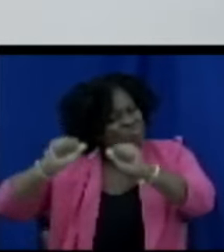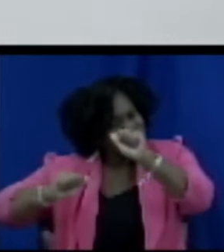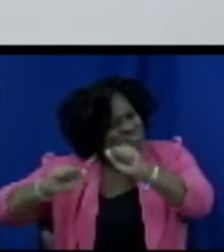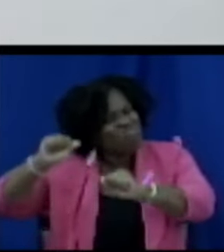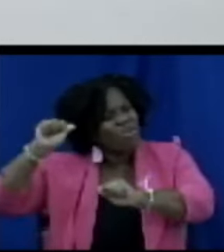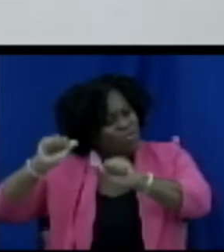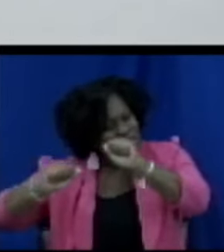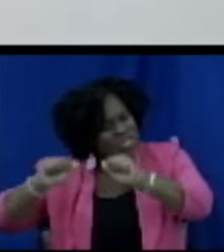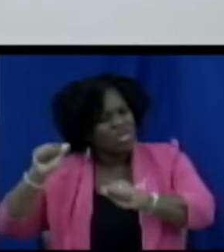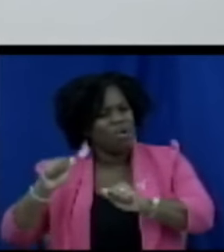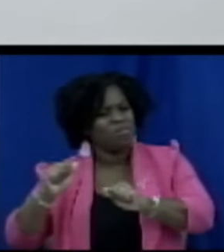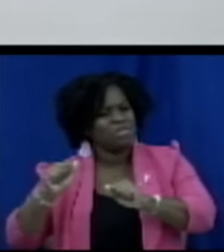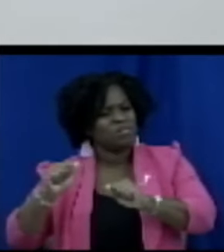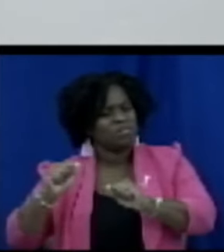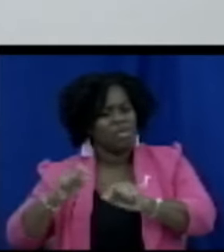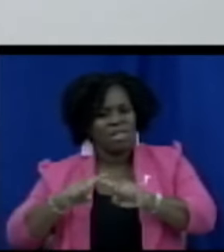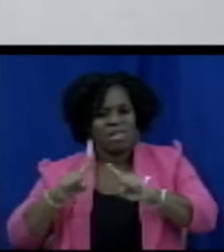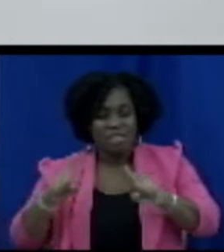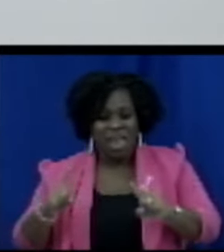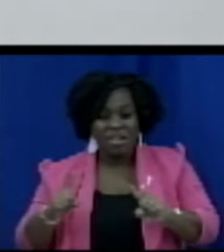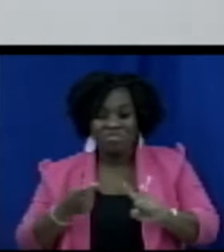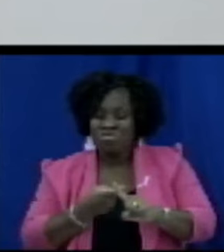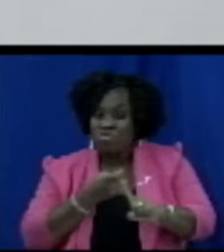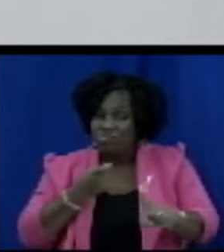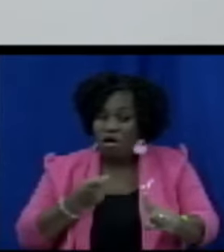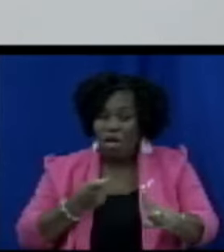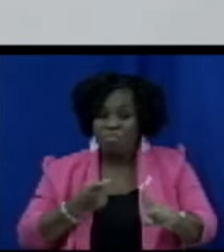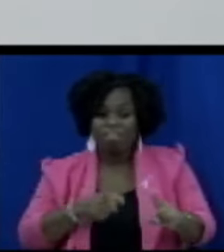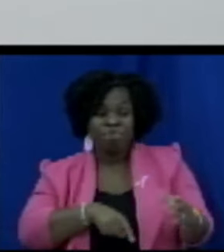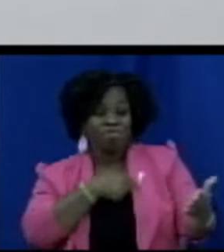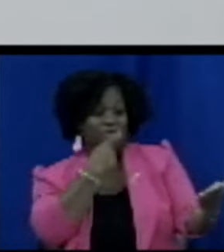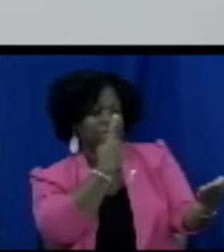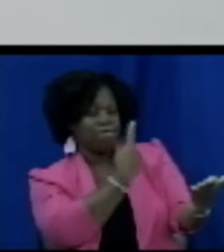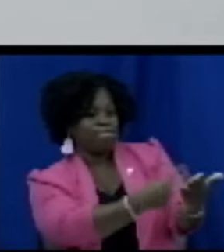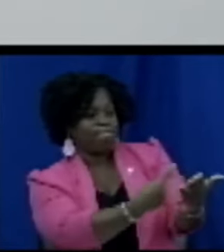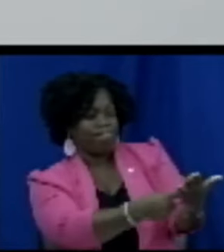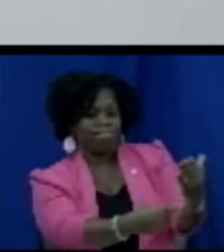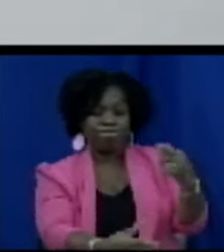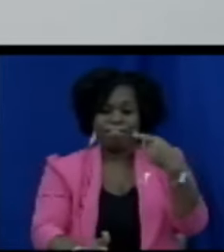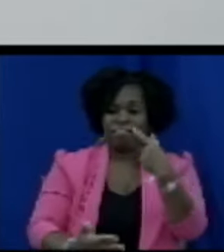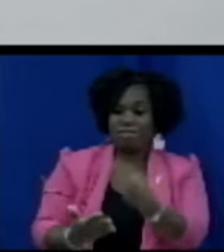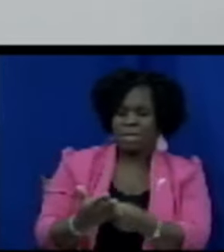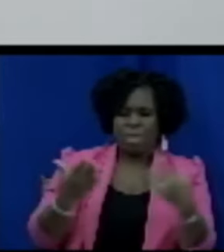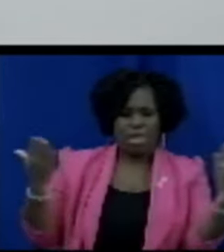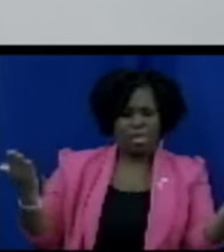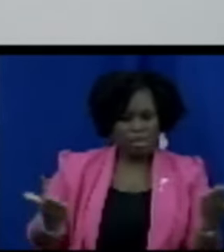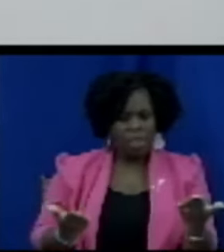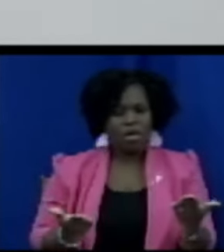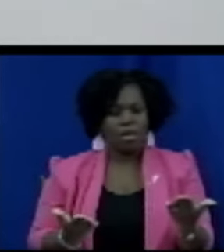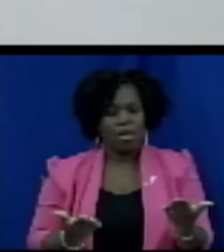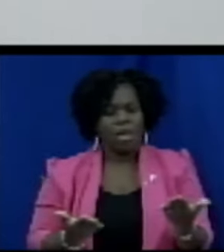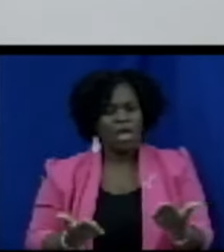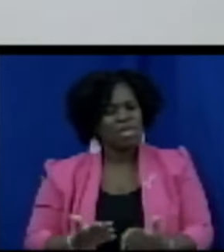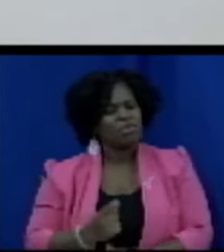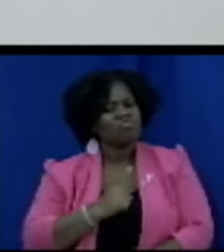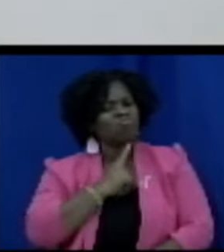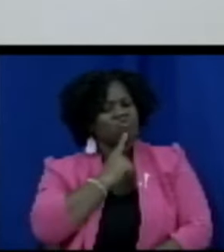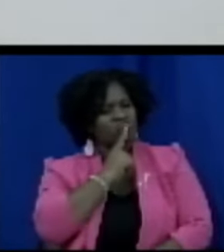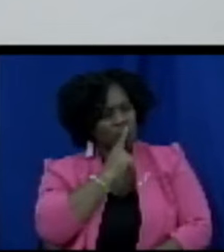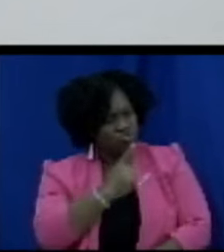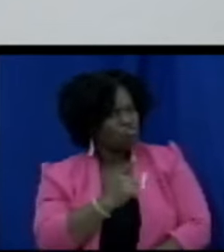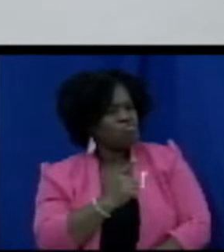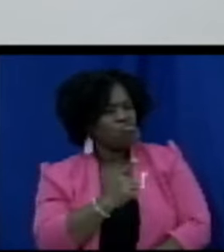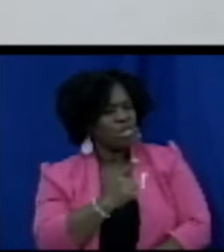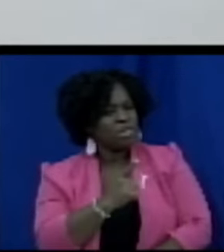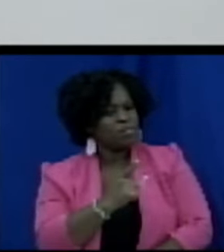full extent of the debate in this house it really has met my